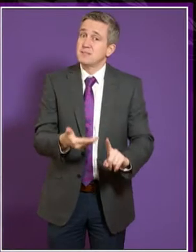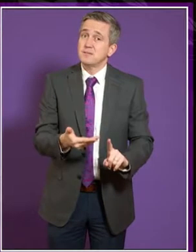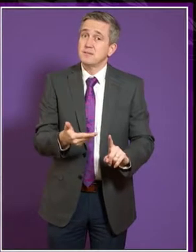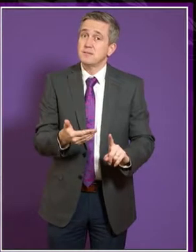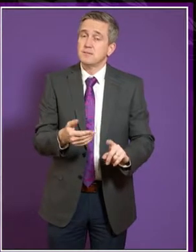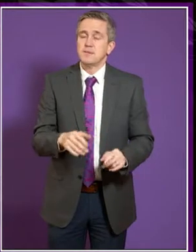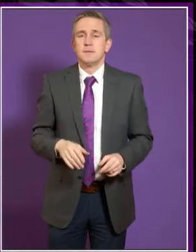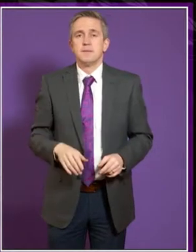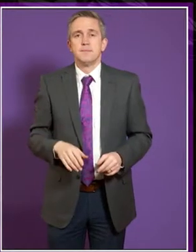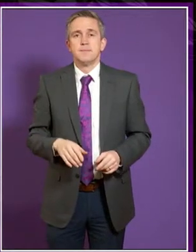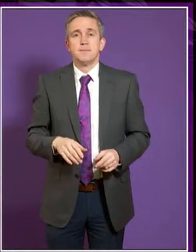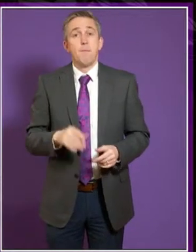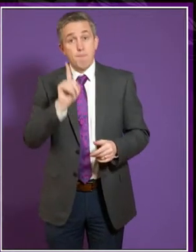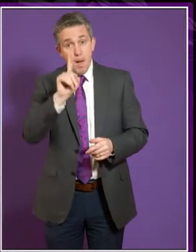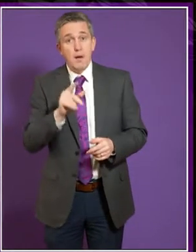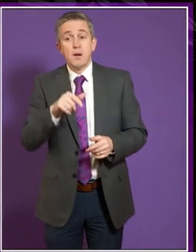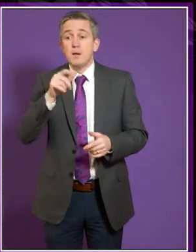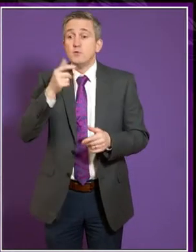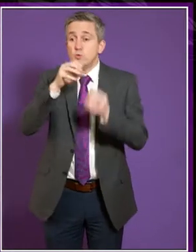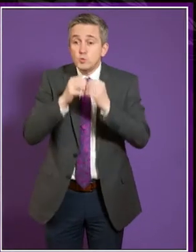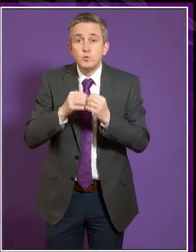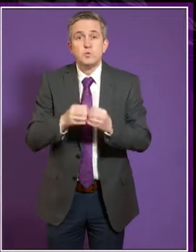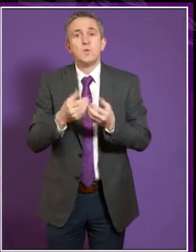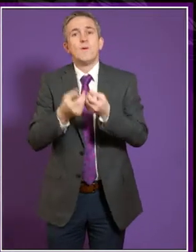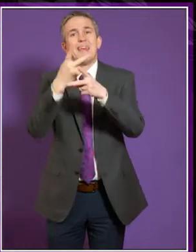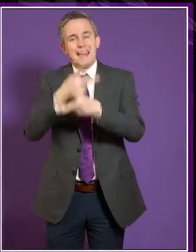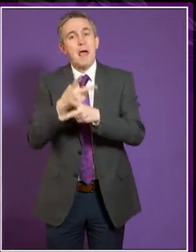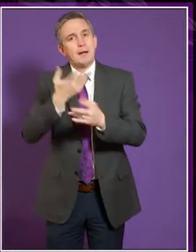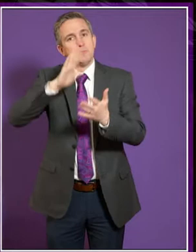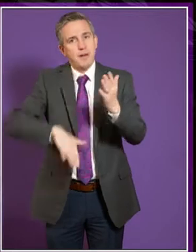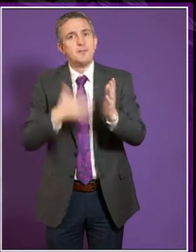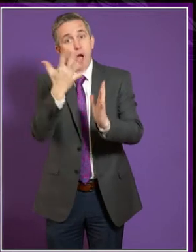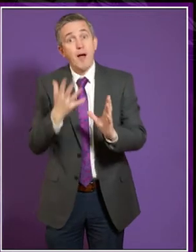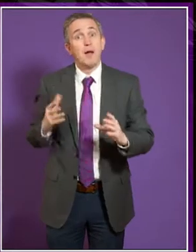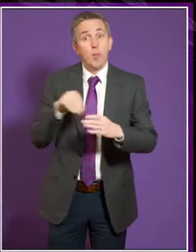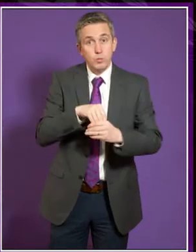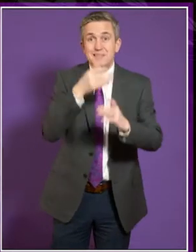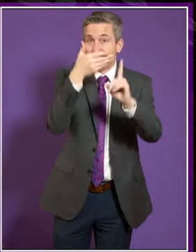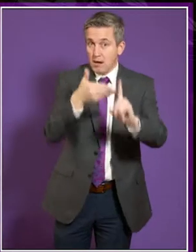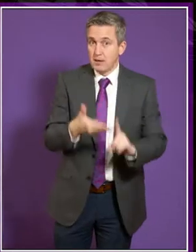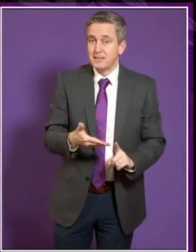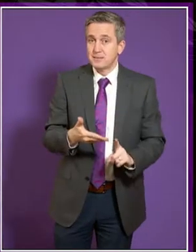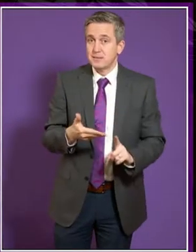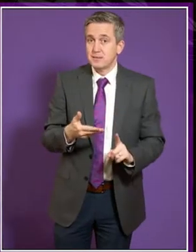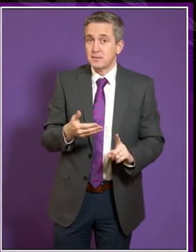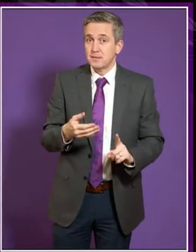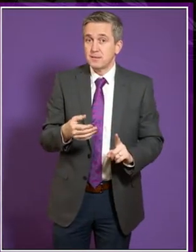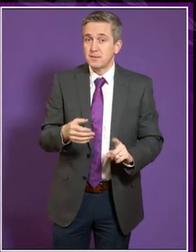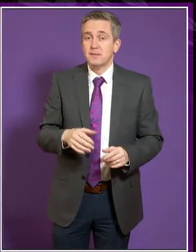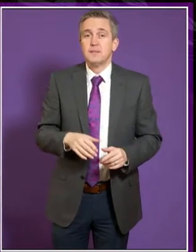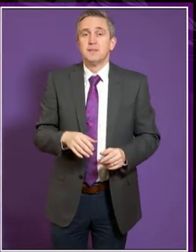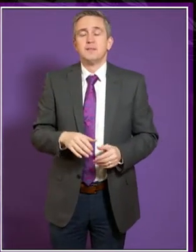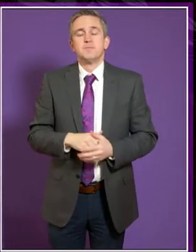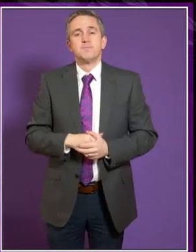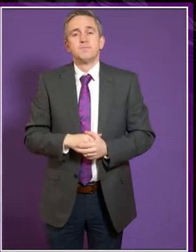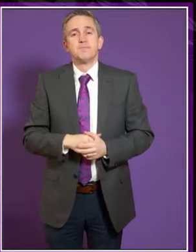care experience students are included in that target. So I'm simply saying that although one will always have to